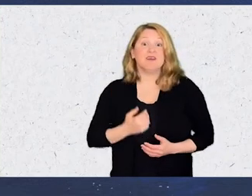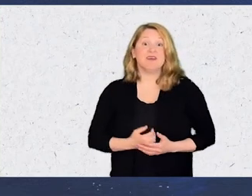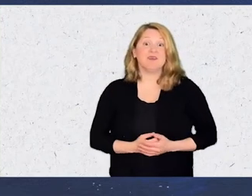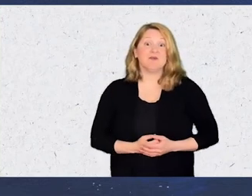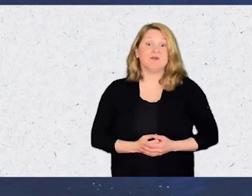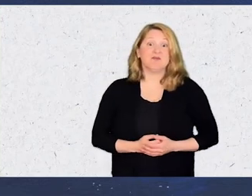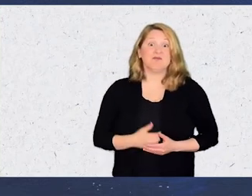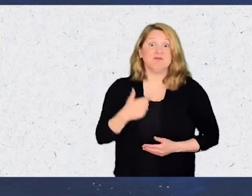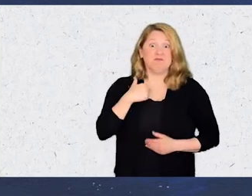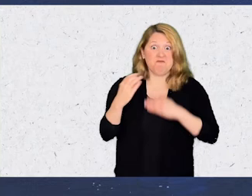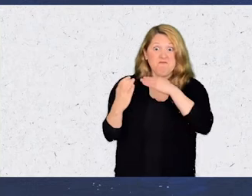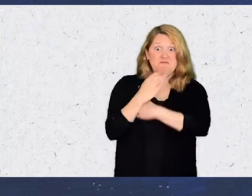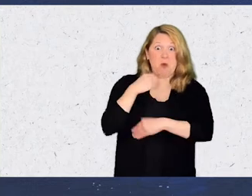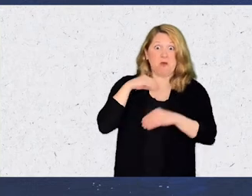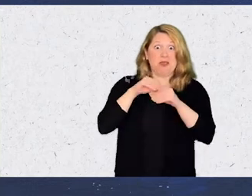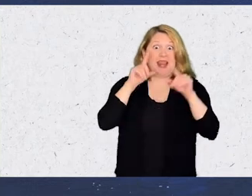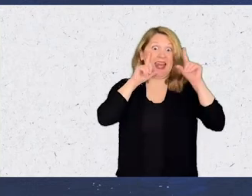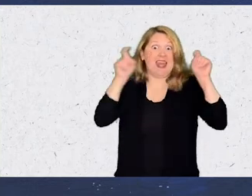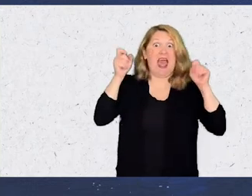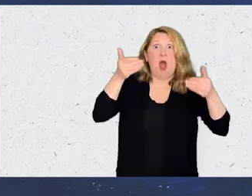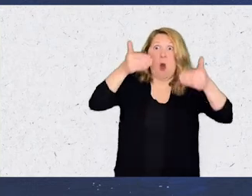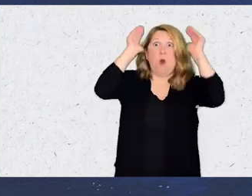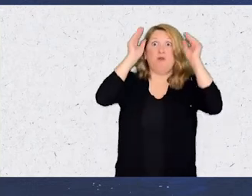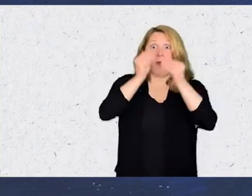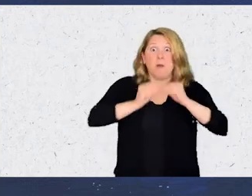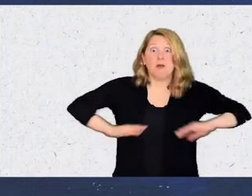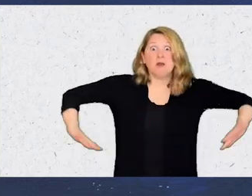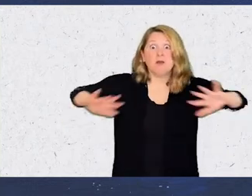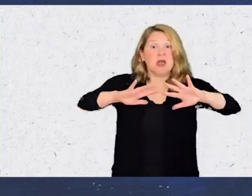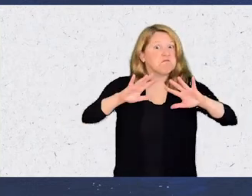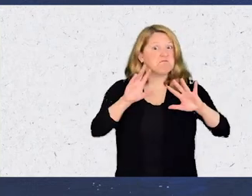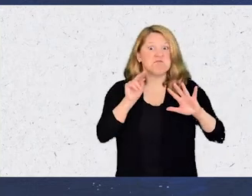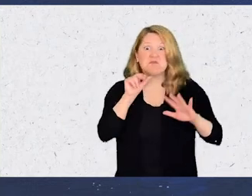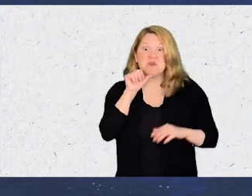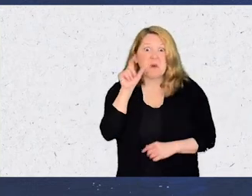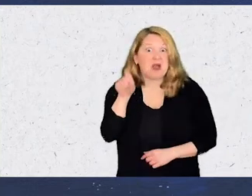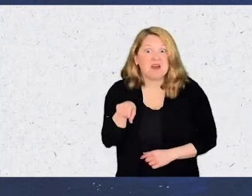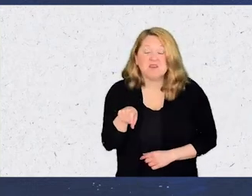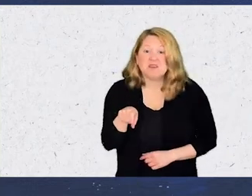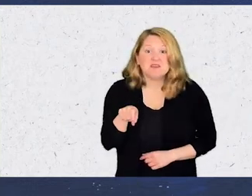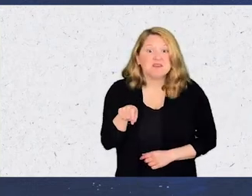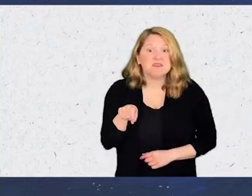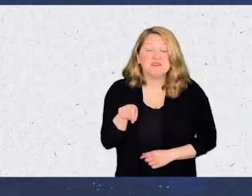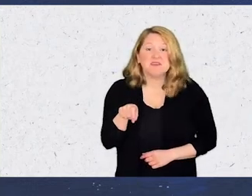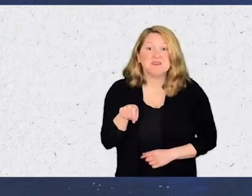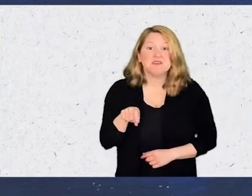I wasn't forced to be in loud, overwhelming environments.